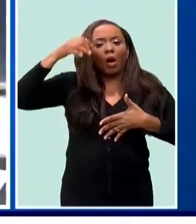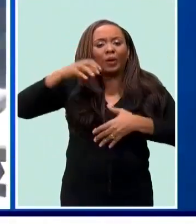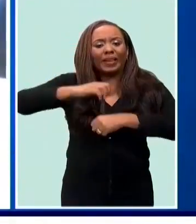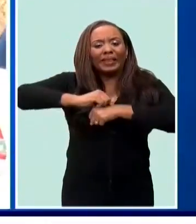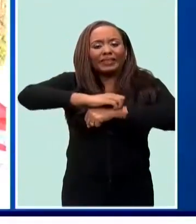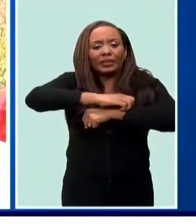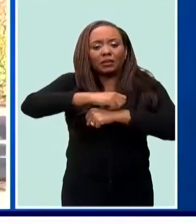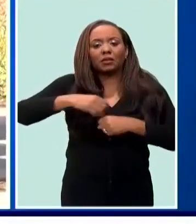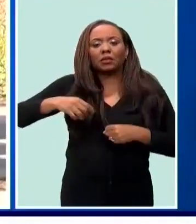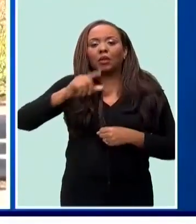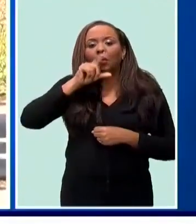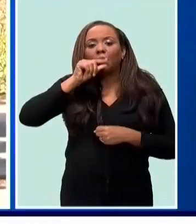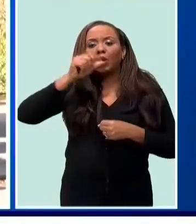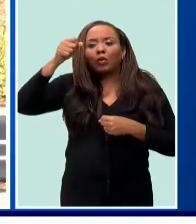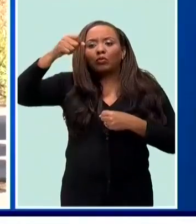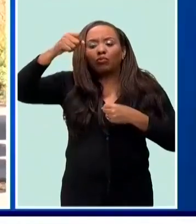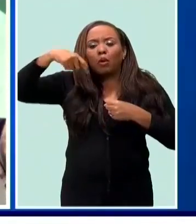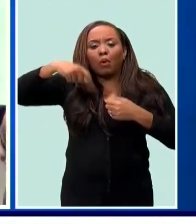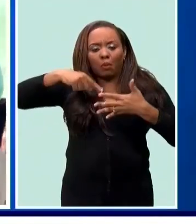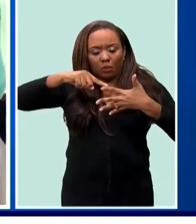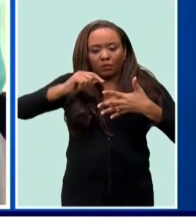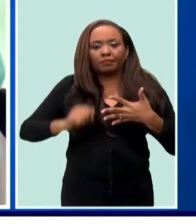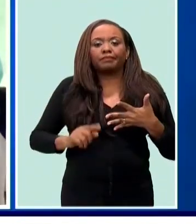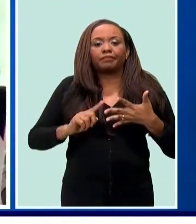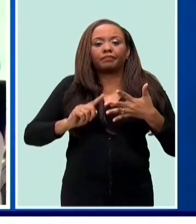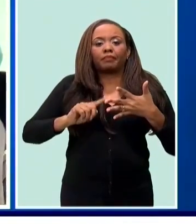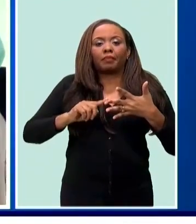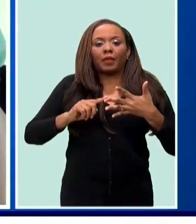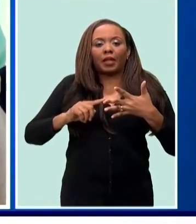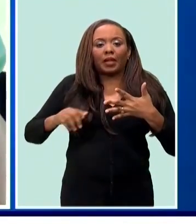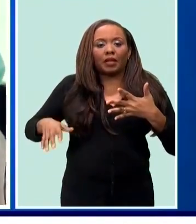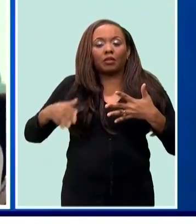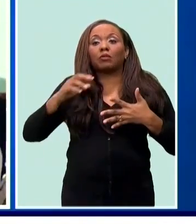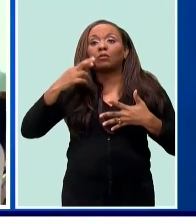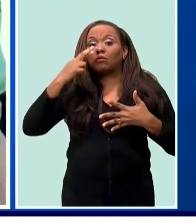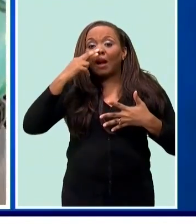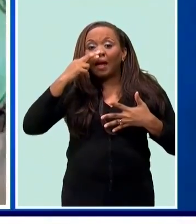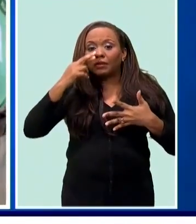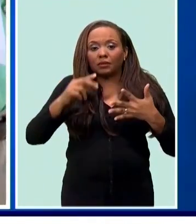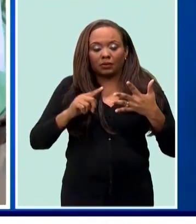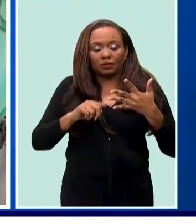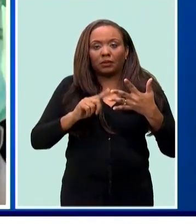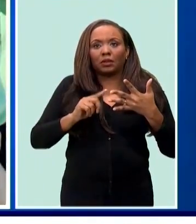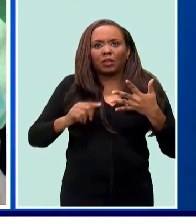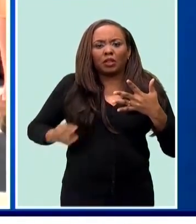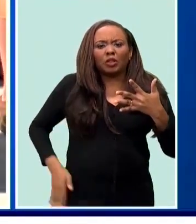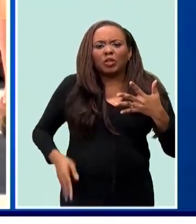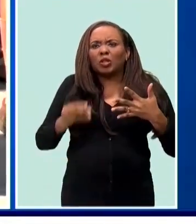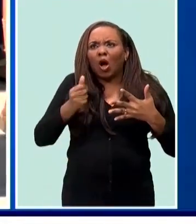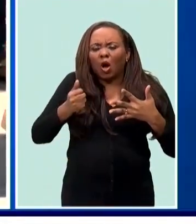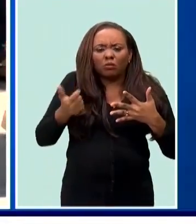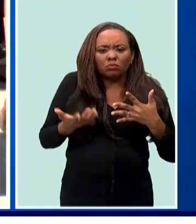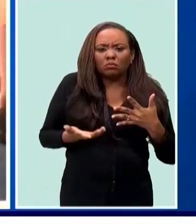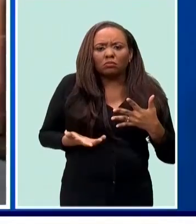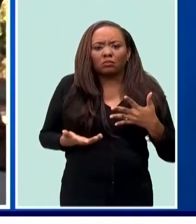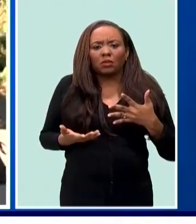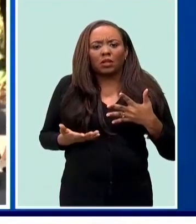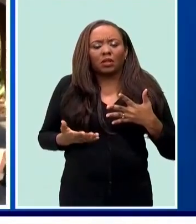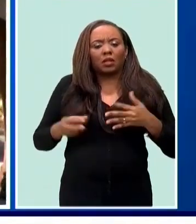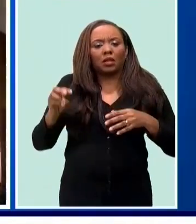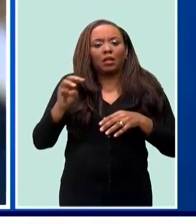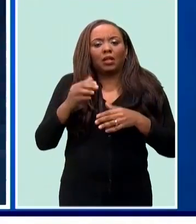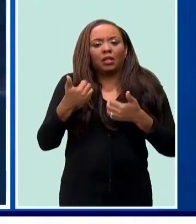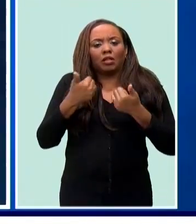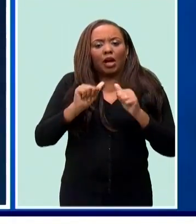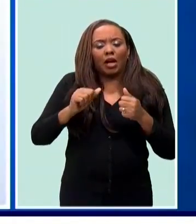bird droppings, a rat infestation, and stray dogs. While admitting that the ministry has been making attempts to rectify the problems,